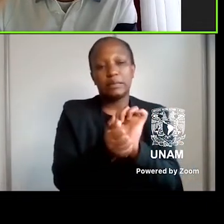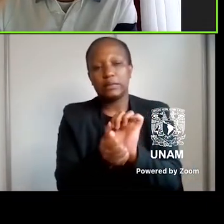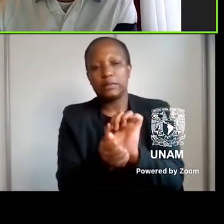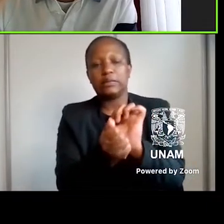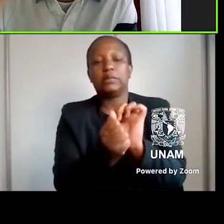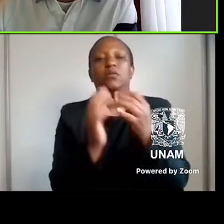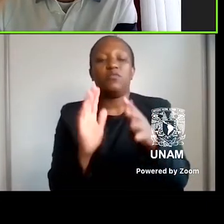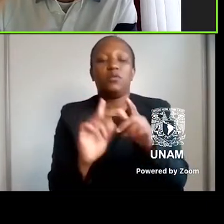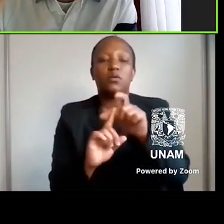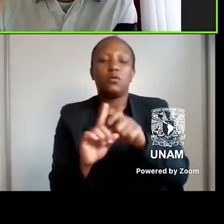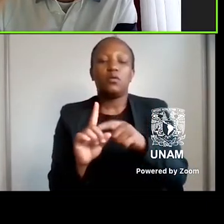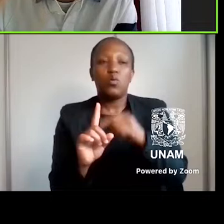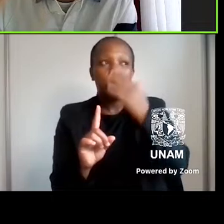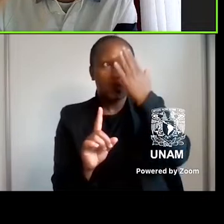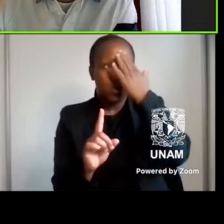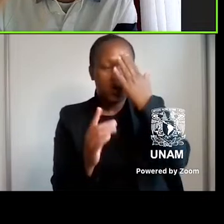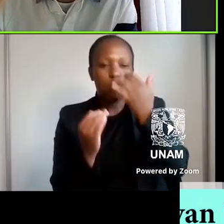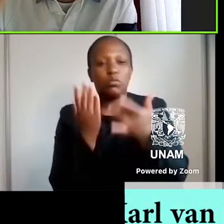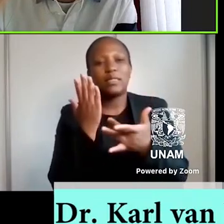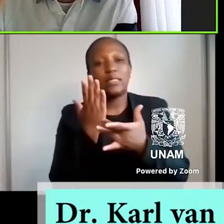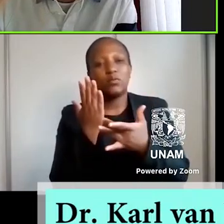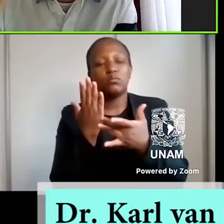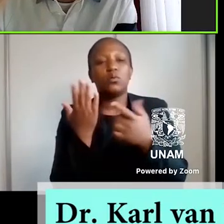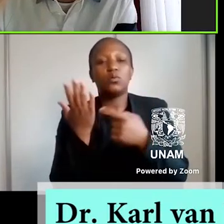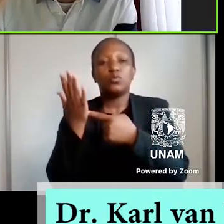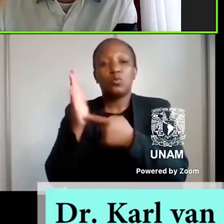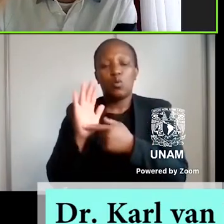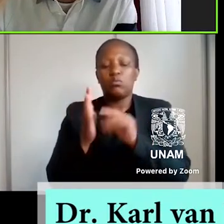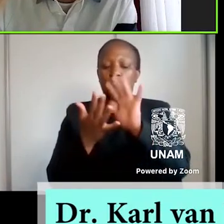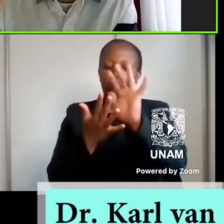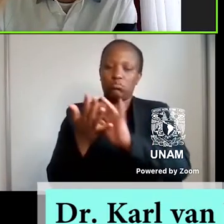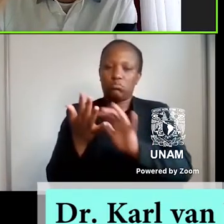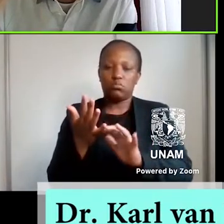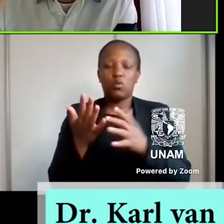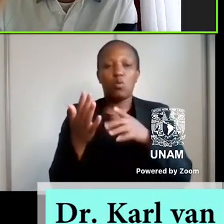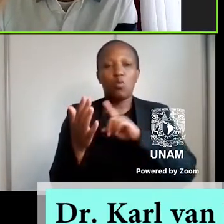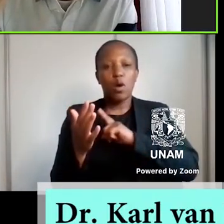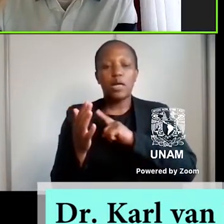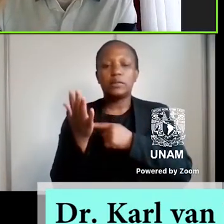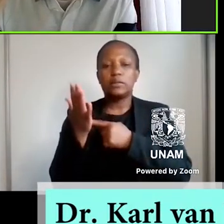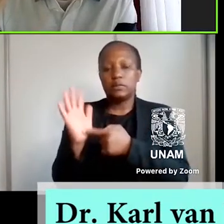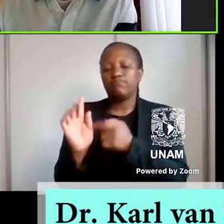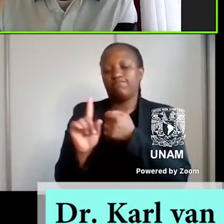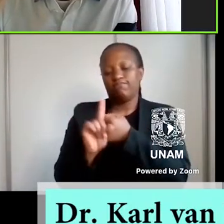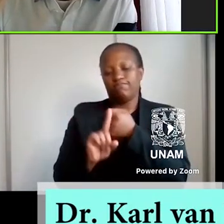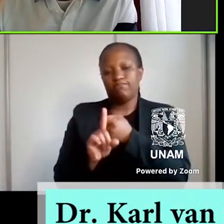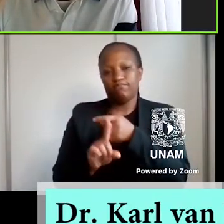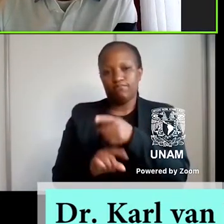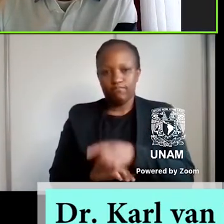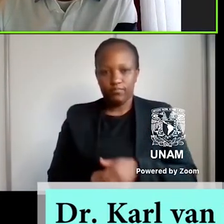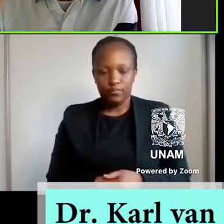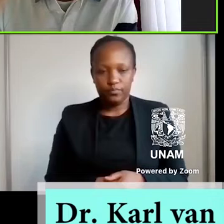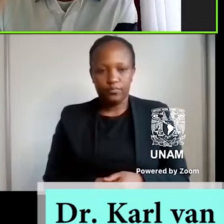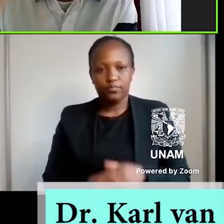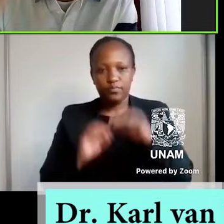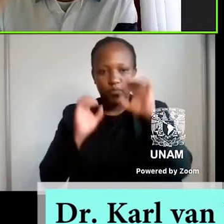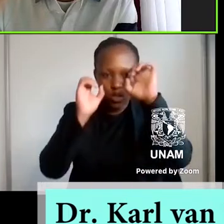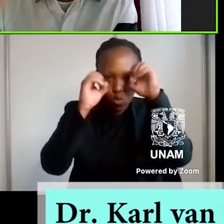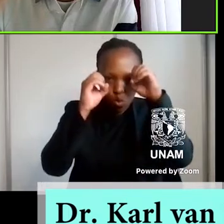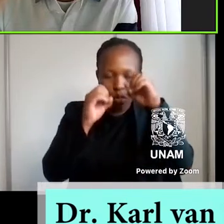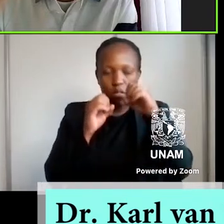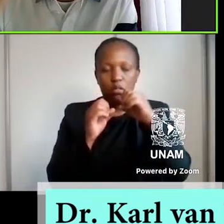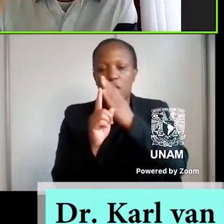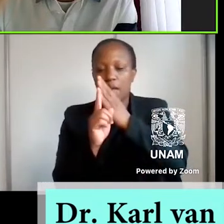digital technologies prove inadequate for the kind of historical walking for which she advocates. Google's map, Kurgan argues,